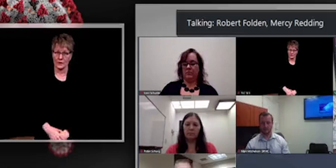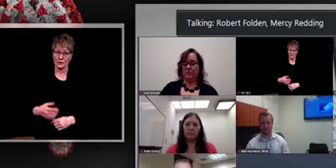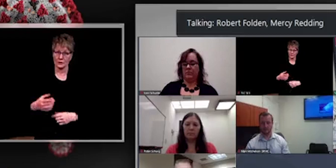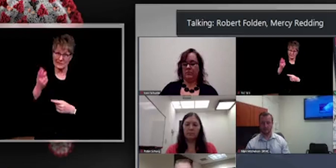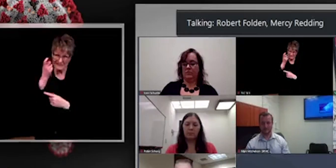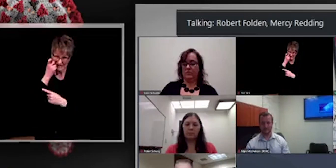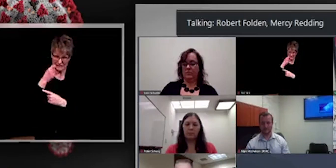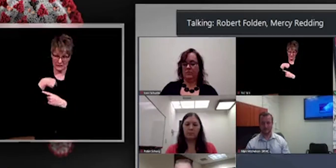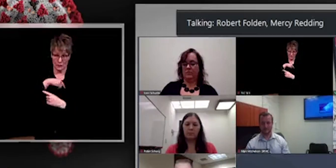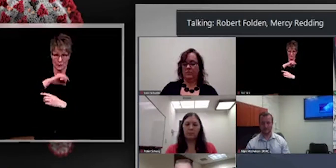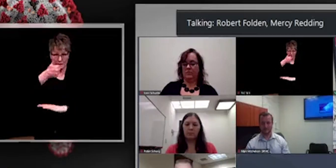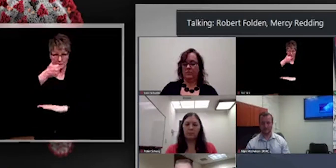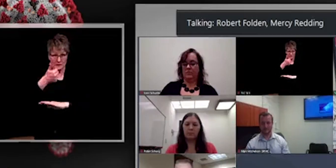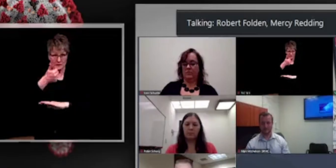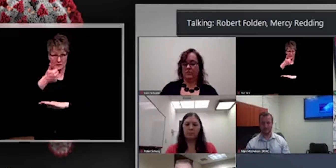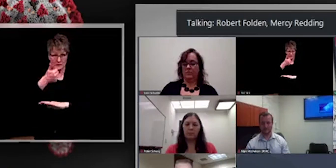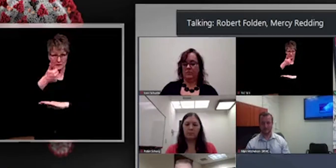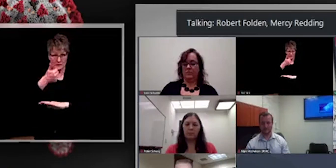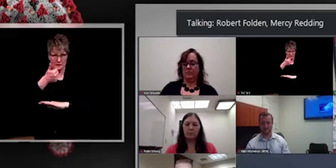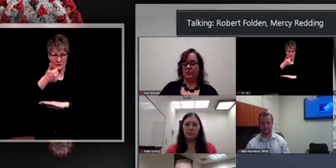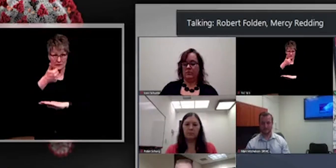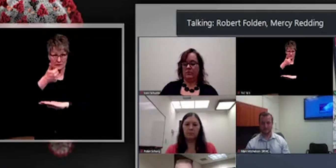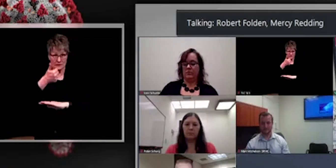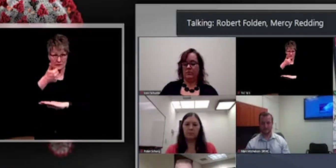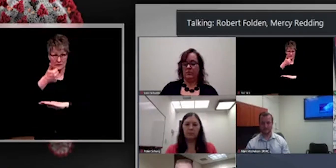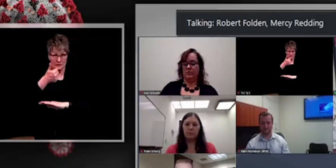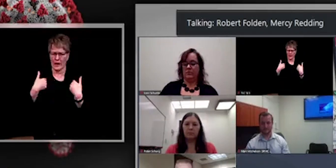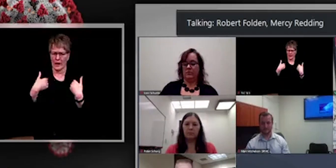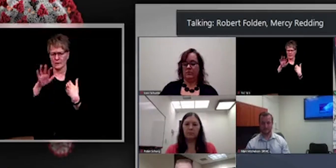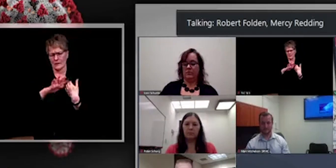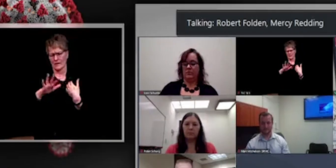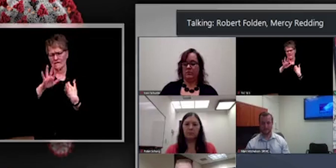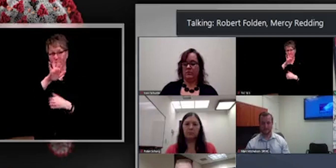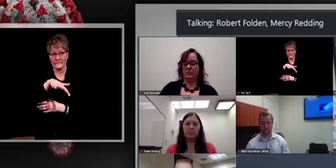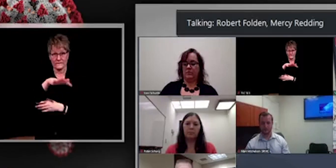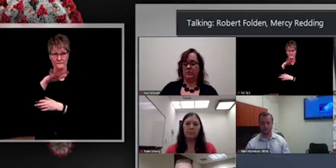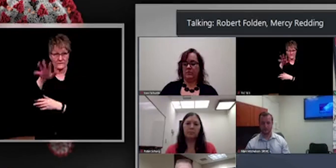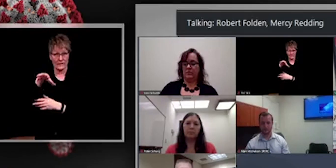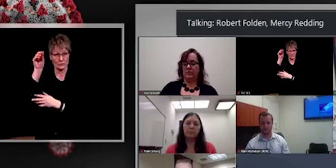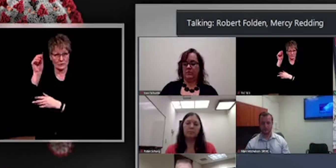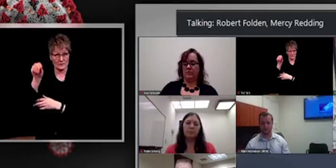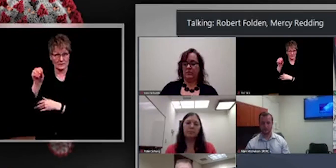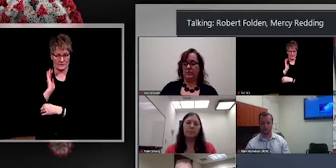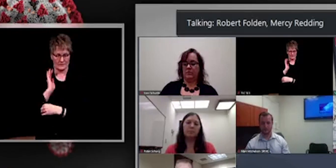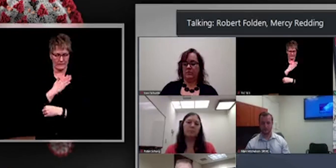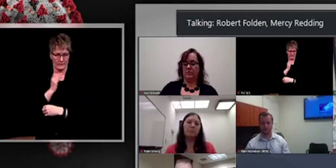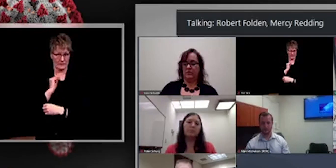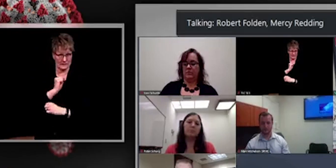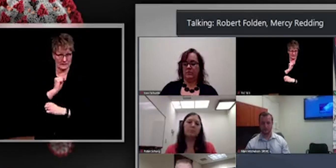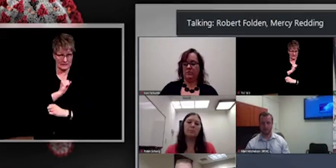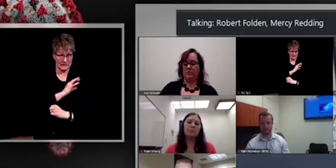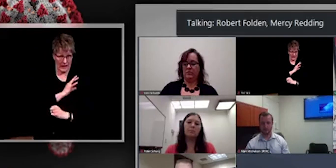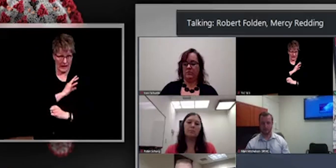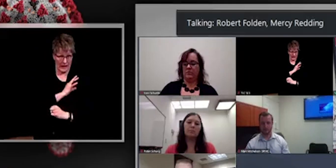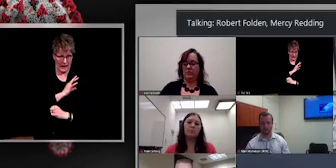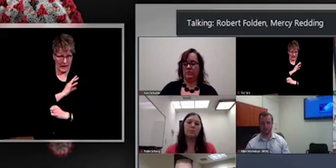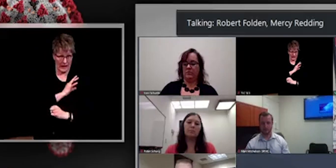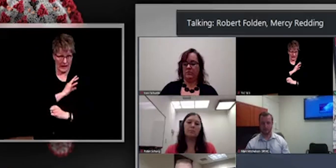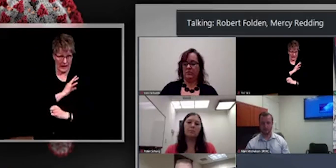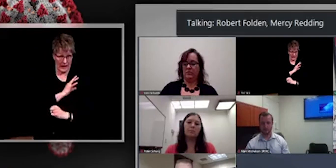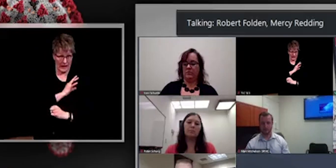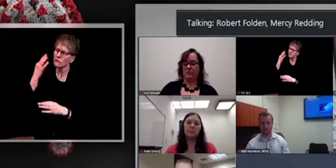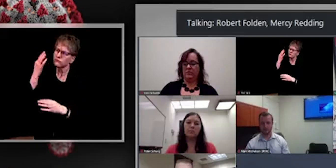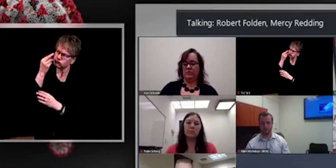We had about a 55% of our staff who responded indicated that they were considering